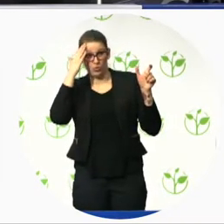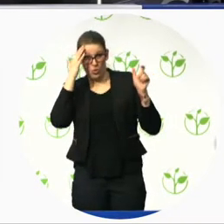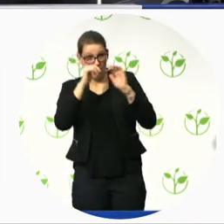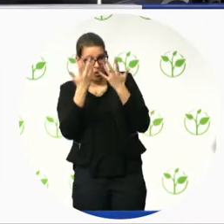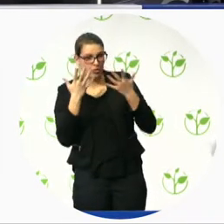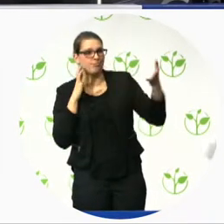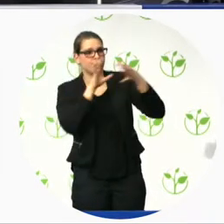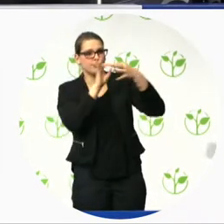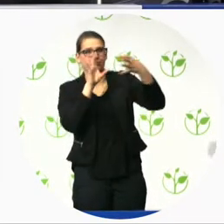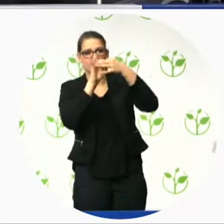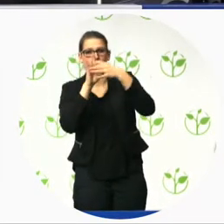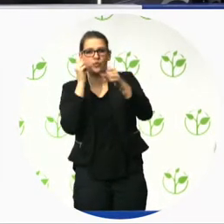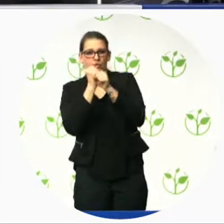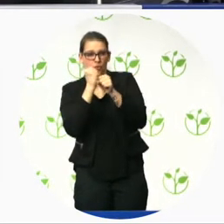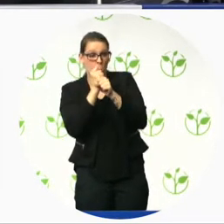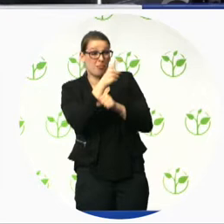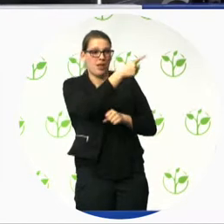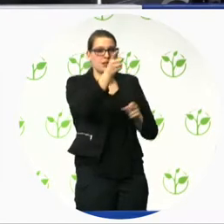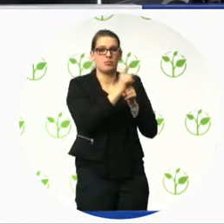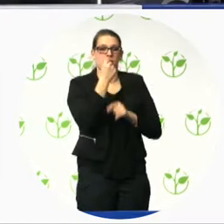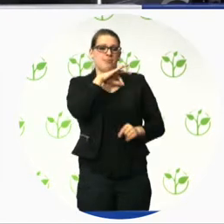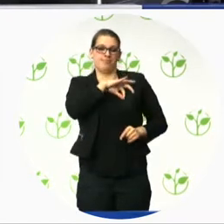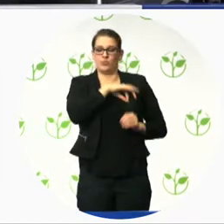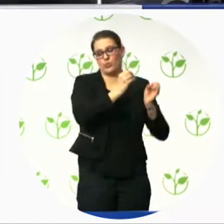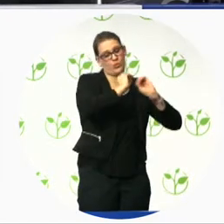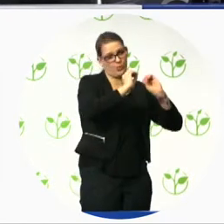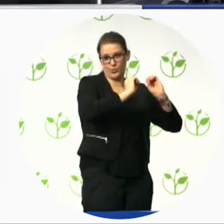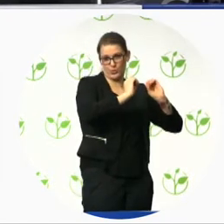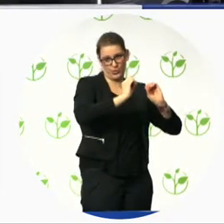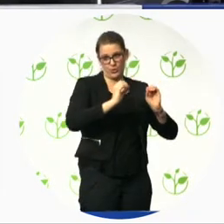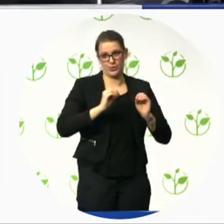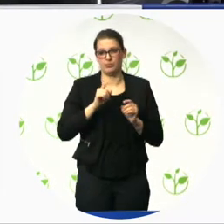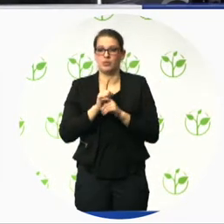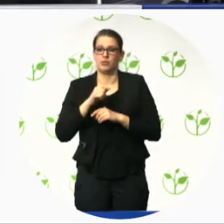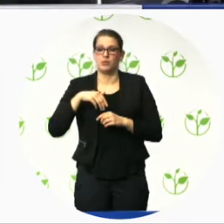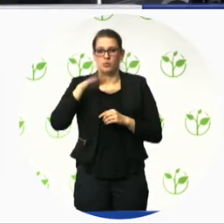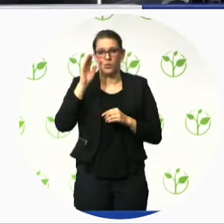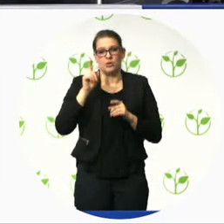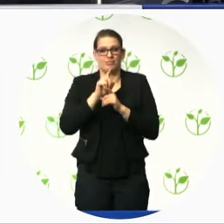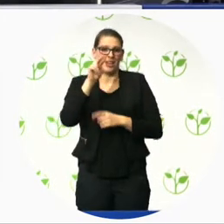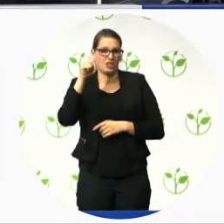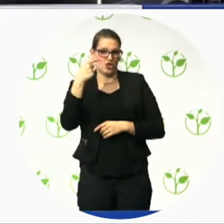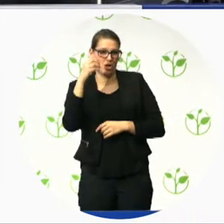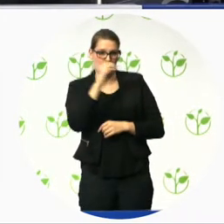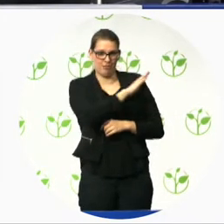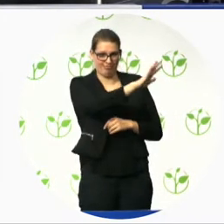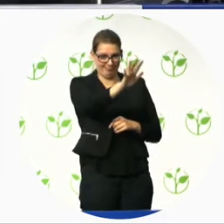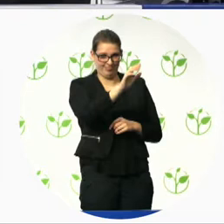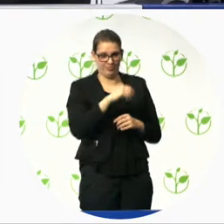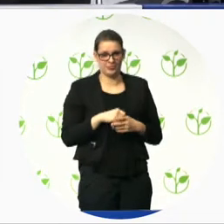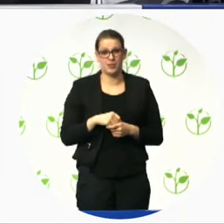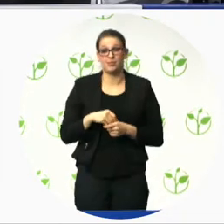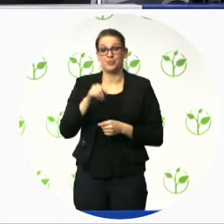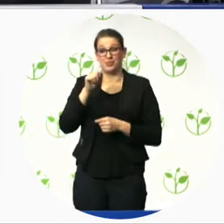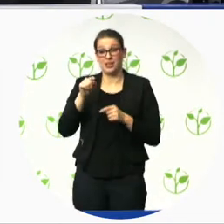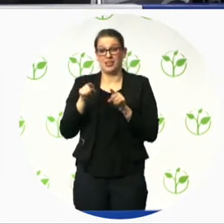for the certification are nominated by the Austrian Computer Society and selected randomly to eliminate close